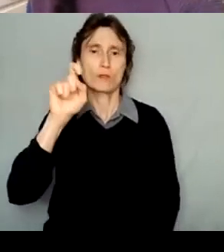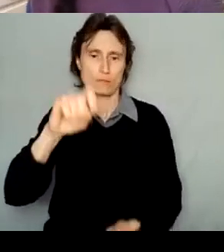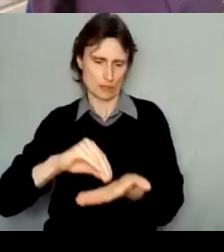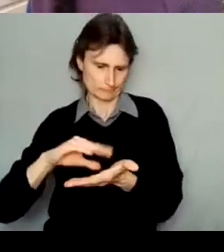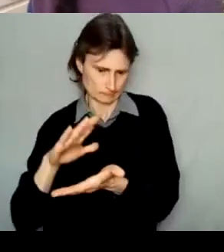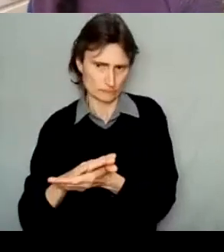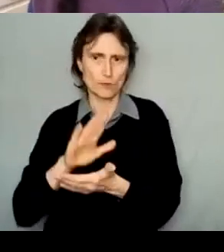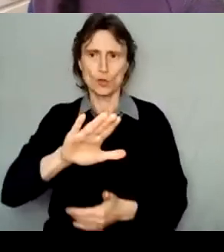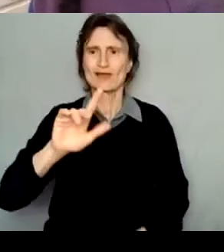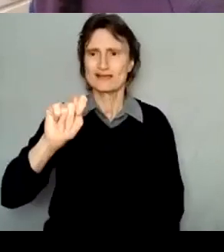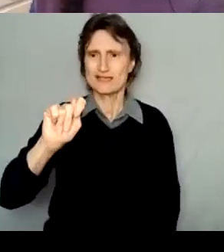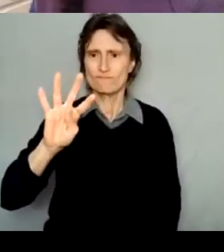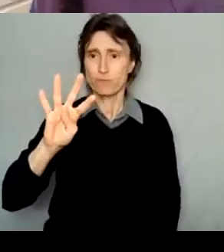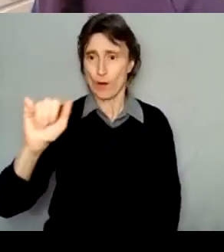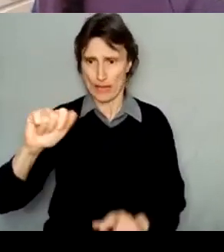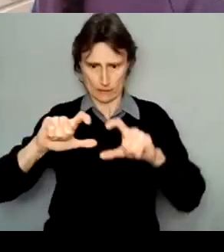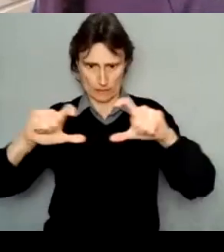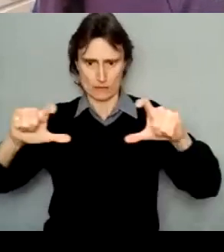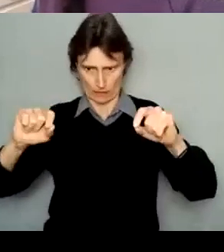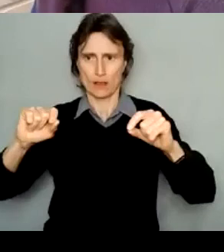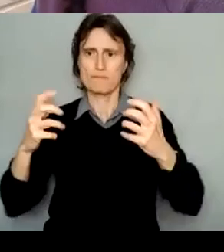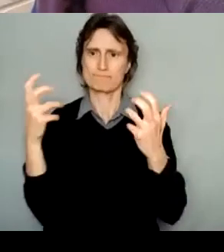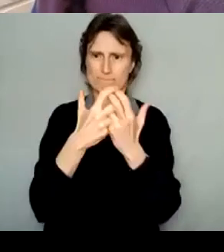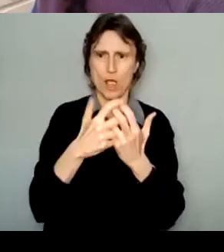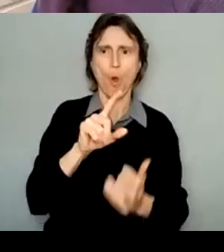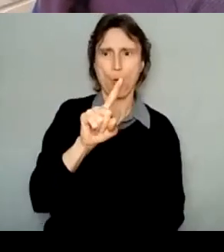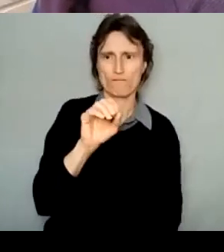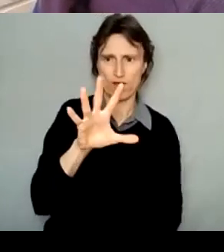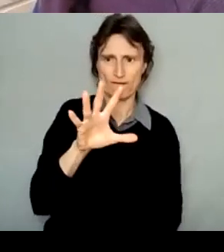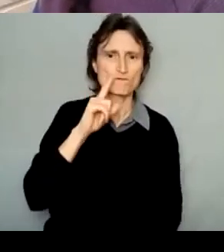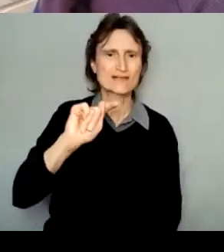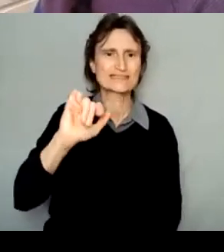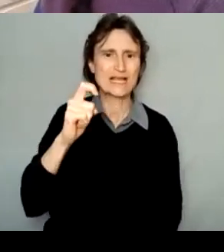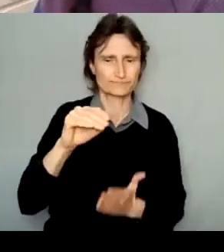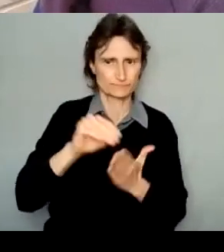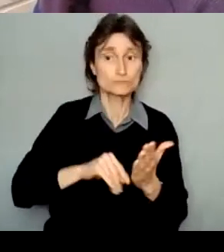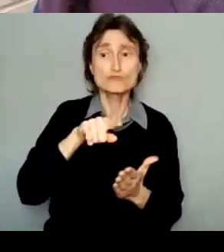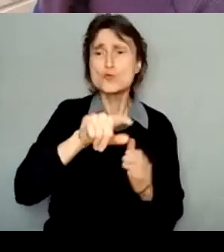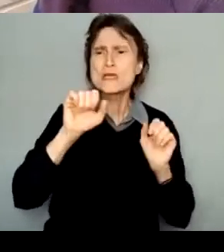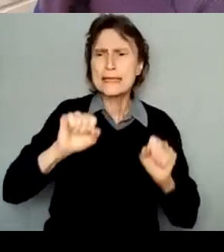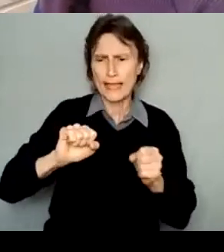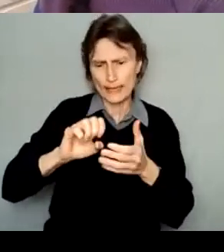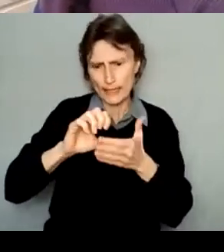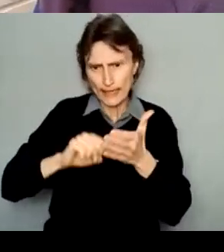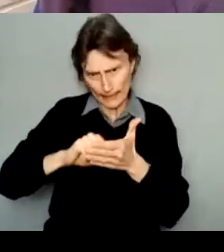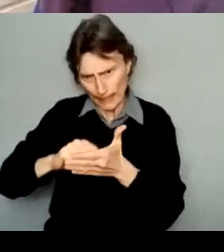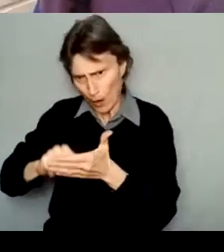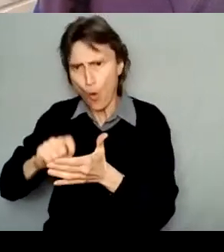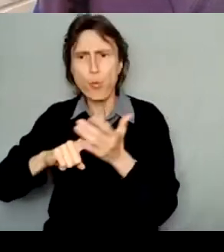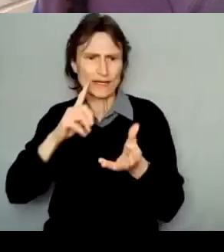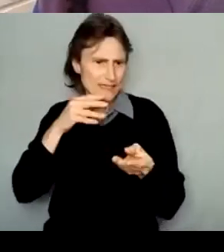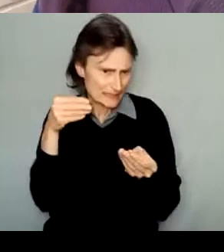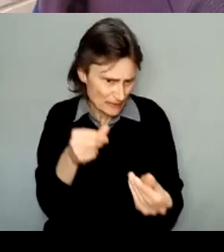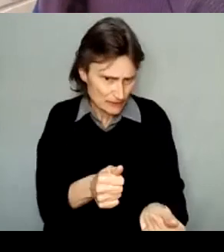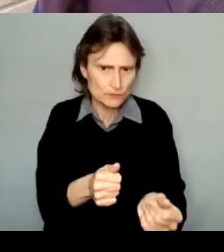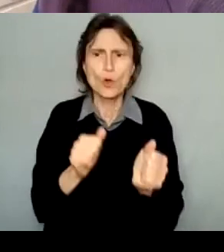T4A tax list. When filing your taxes, you may deduct all reasonable grant expenses related to